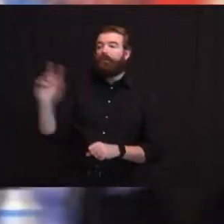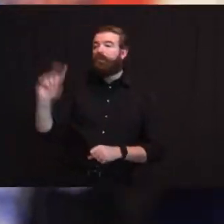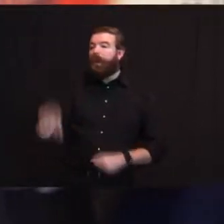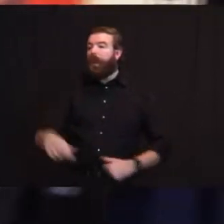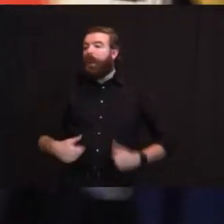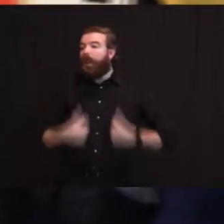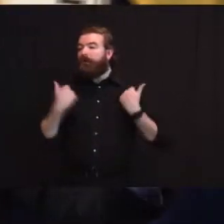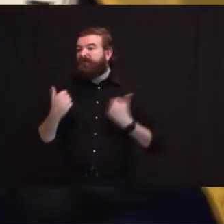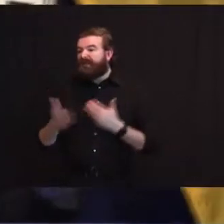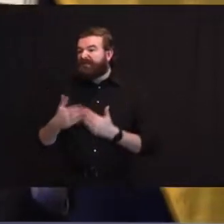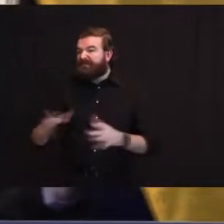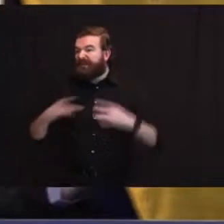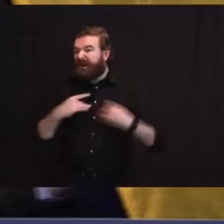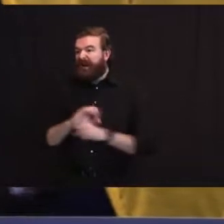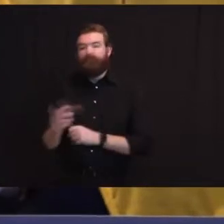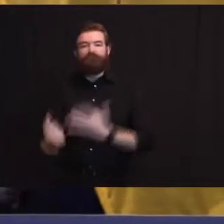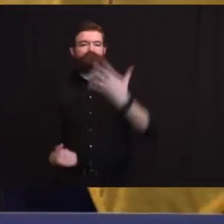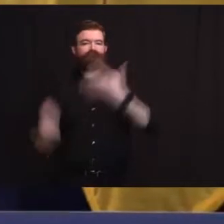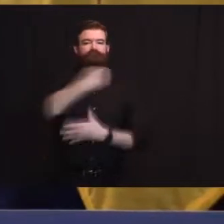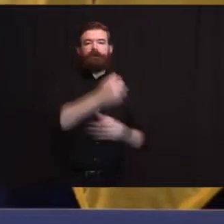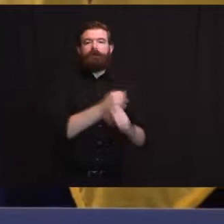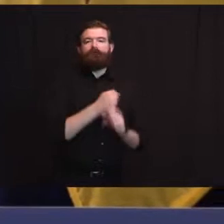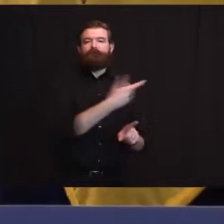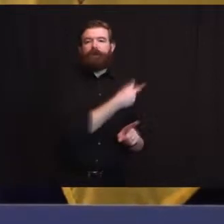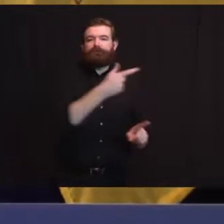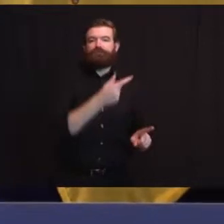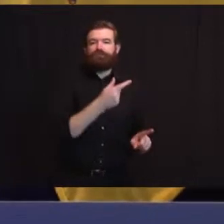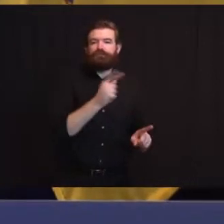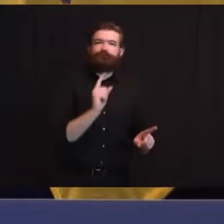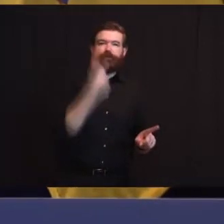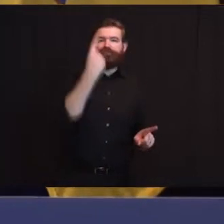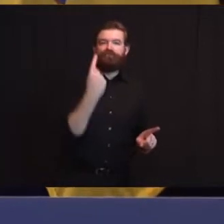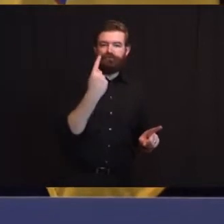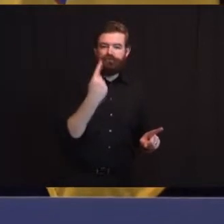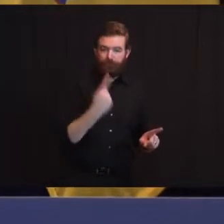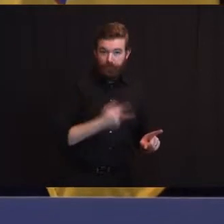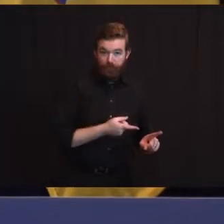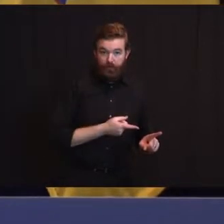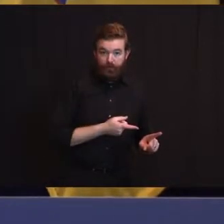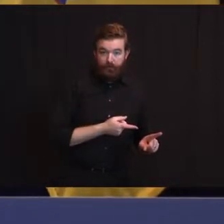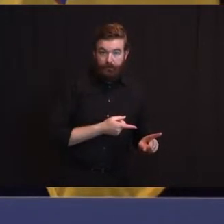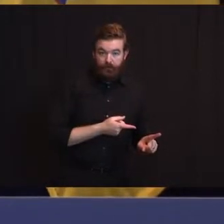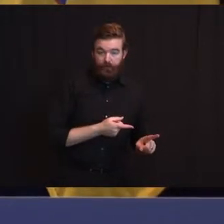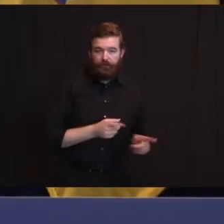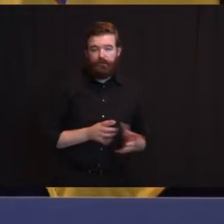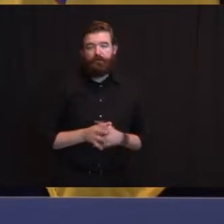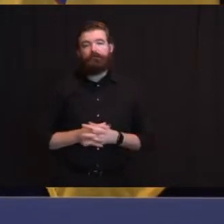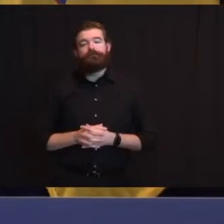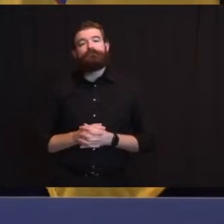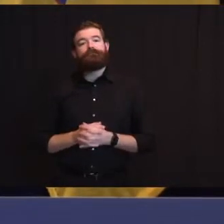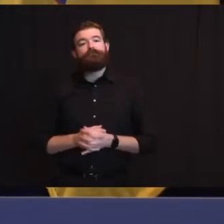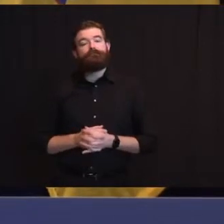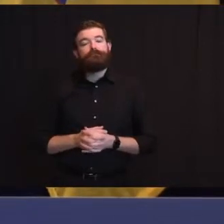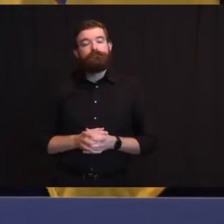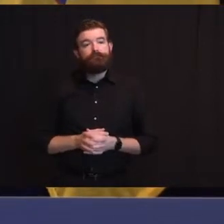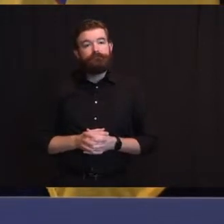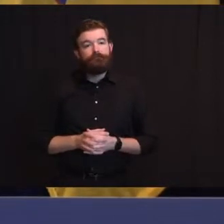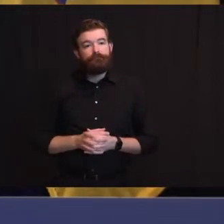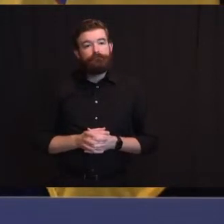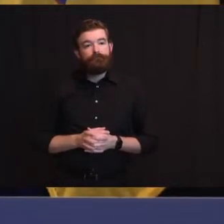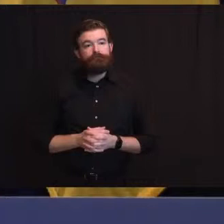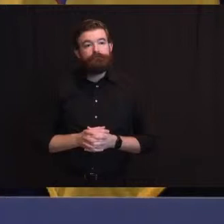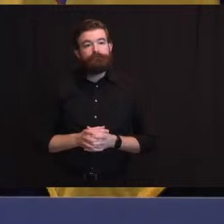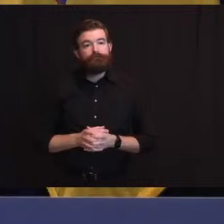I mean, I'll speak on behalf. We're not jumping out. There's got to be, not only is there a pretty preordained or